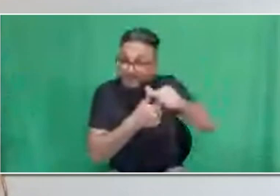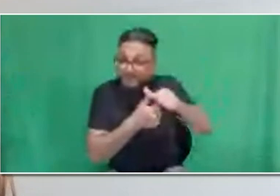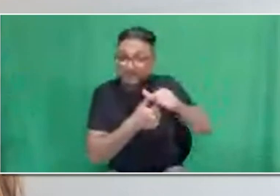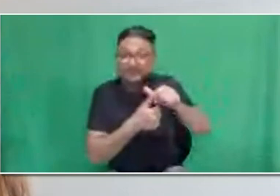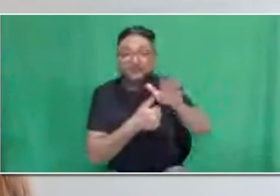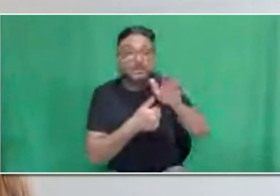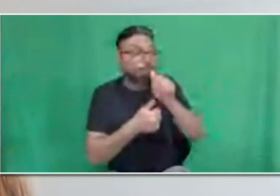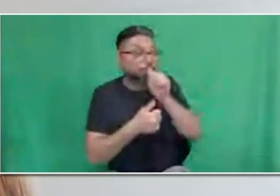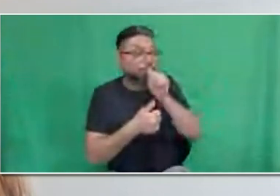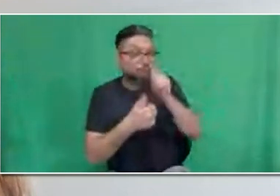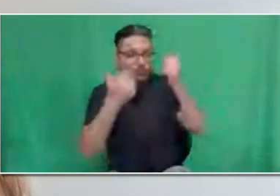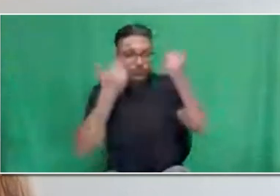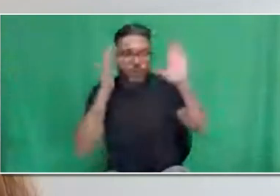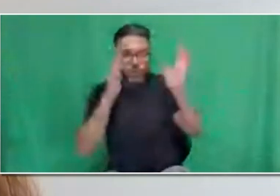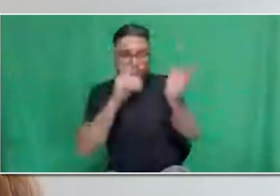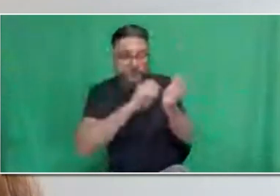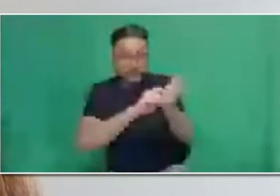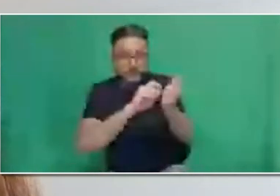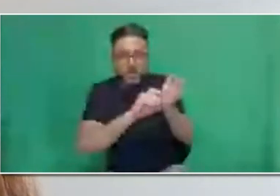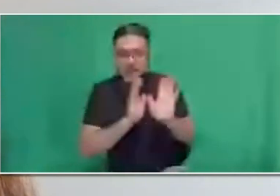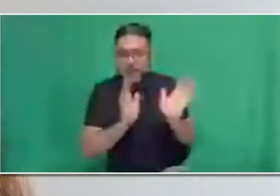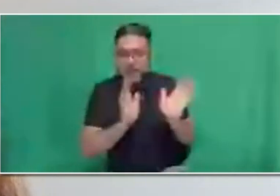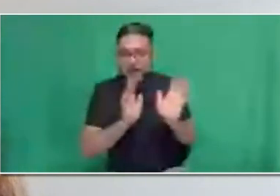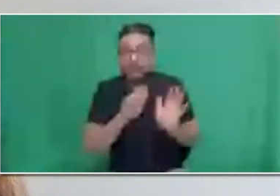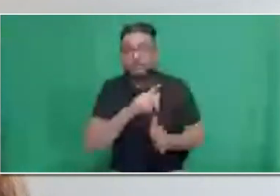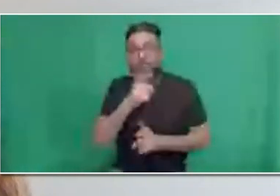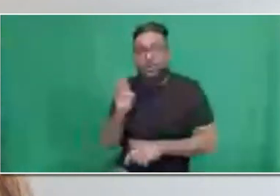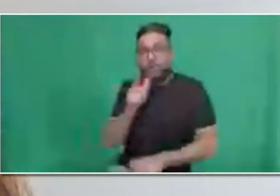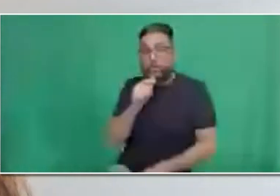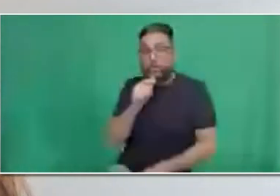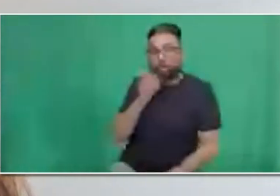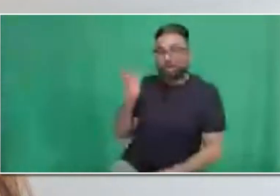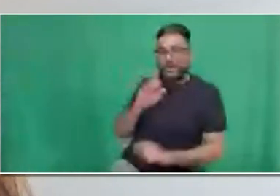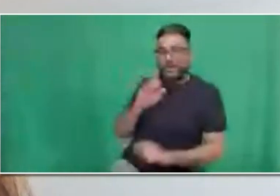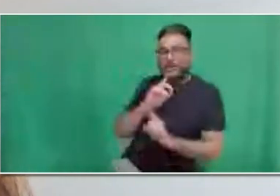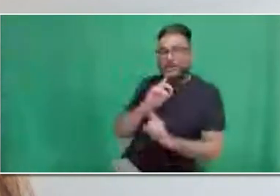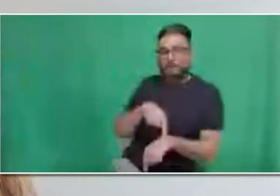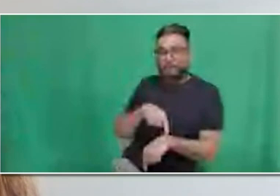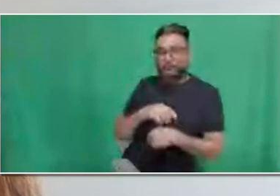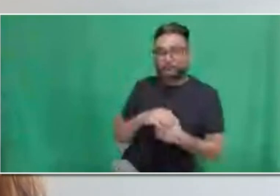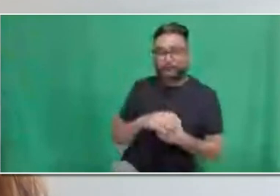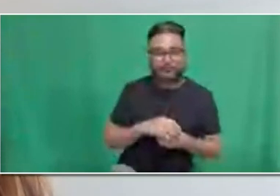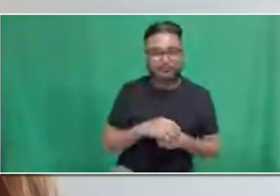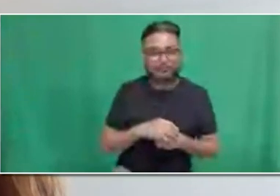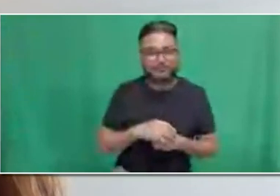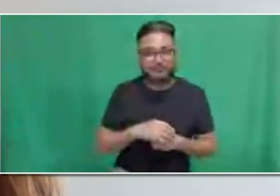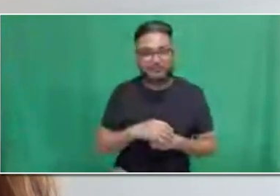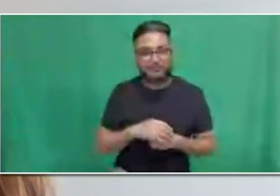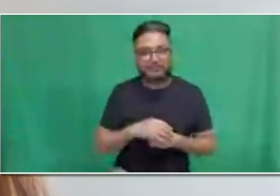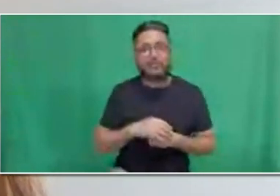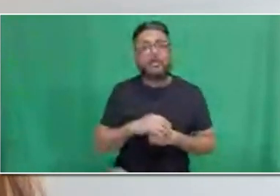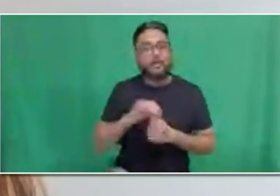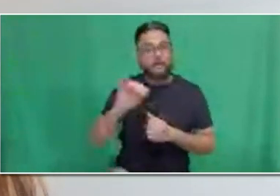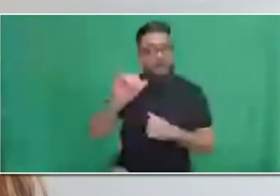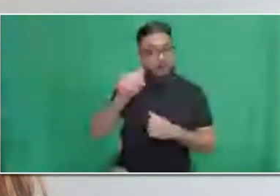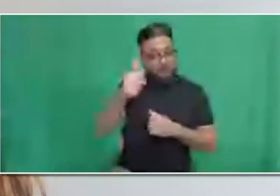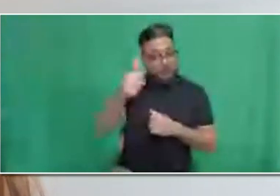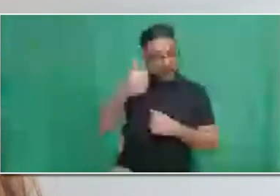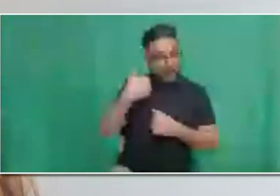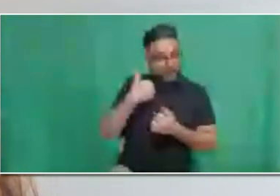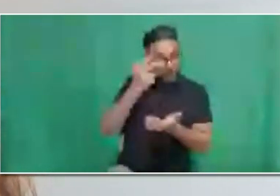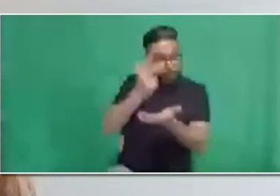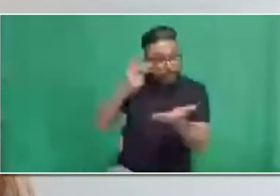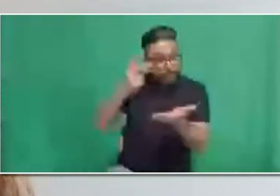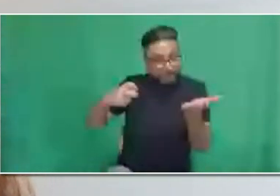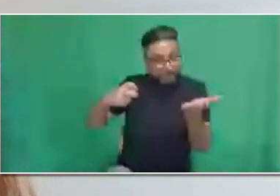Thanks, Chapnam. So, parking infractions typically do not go on your driver's abstract, but they can lead to